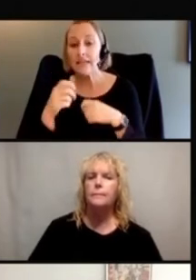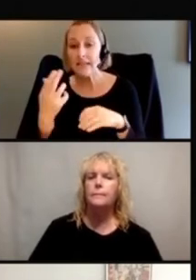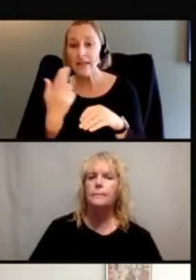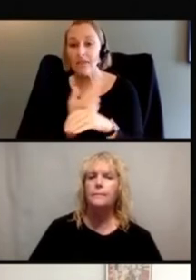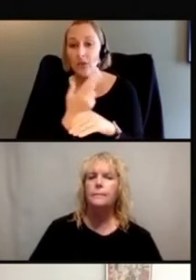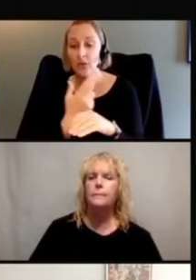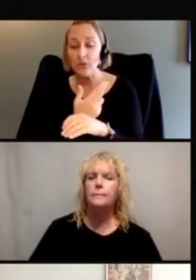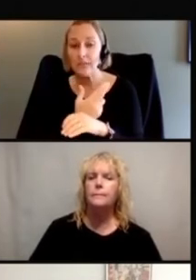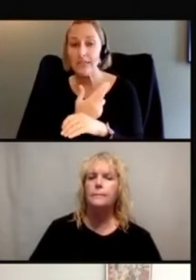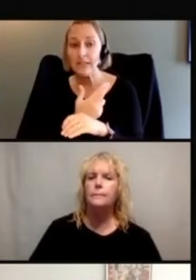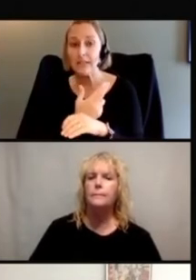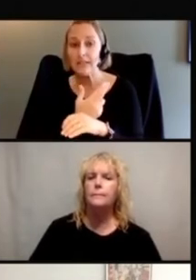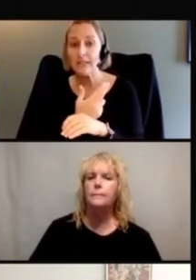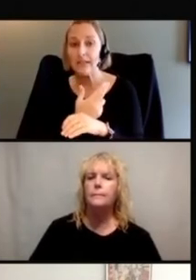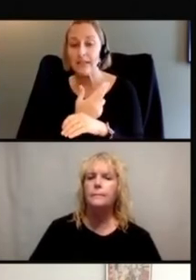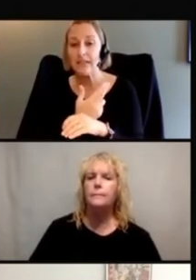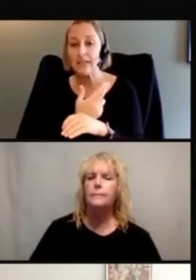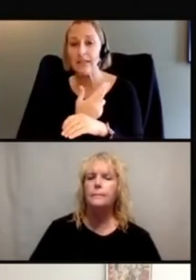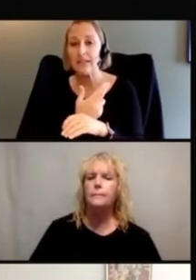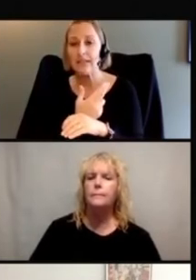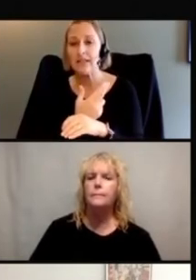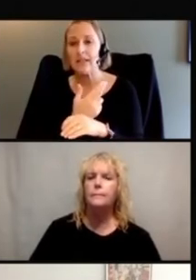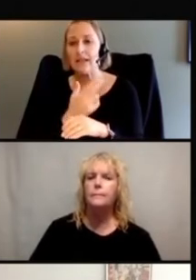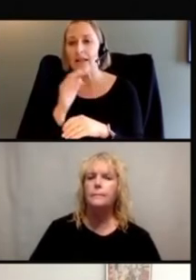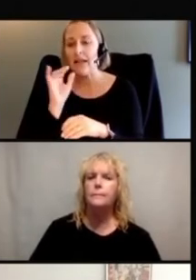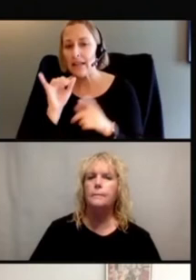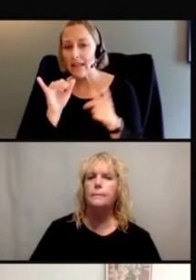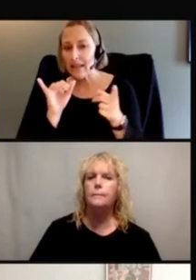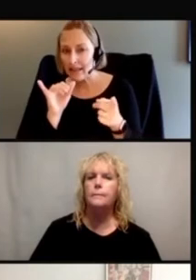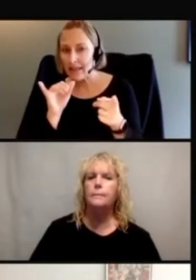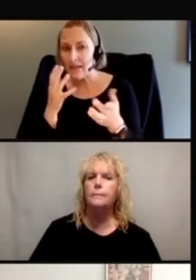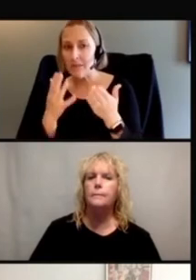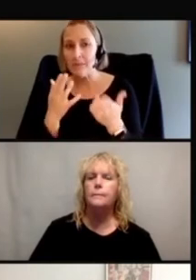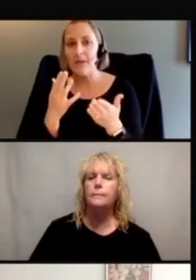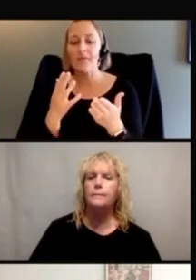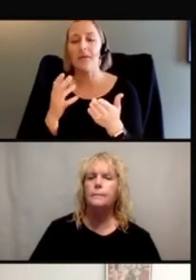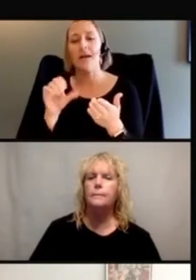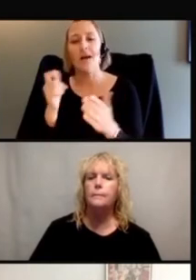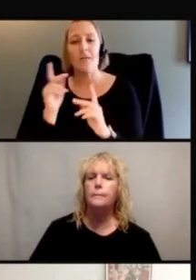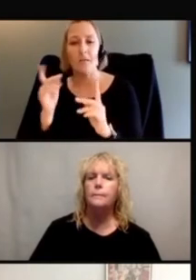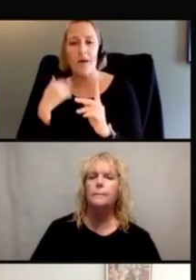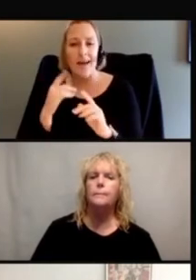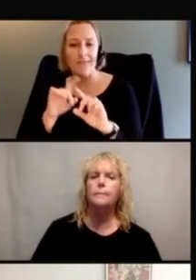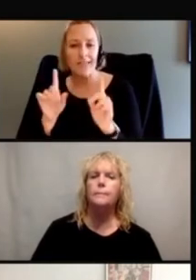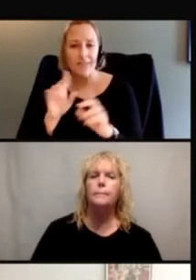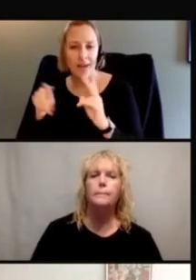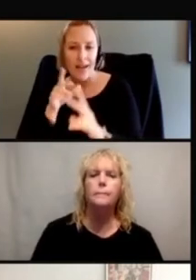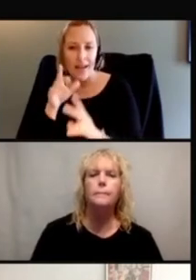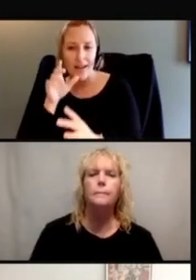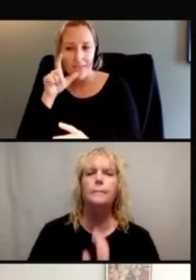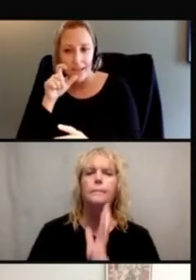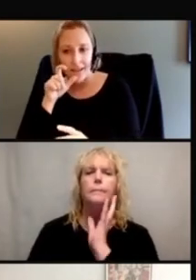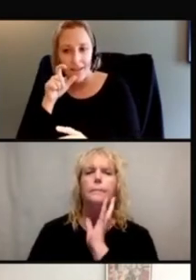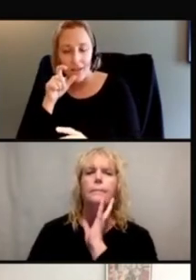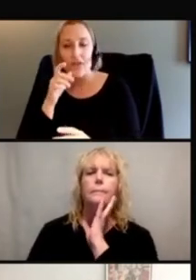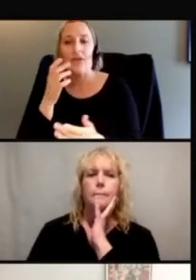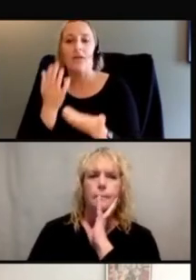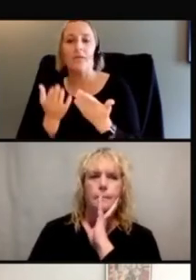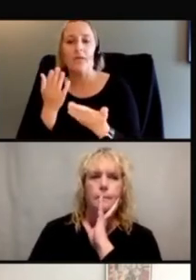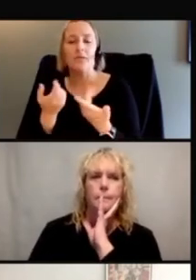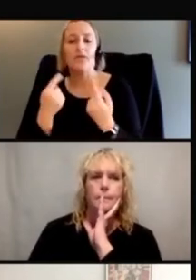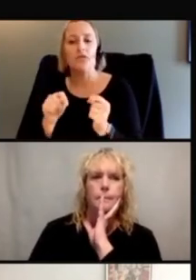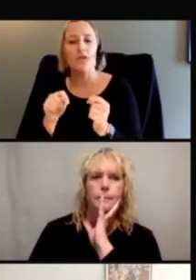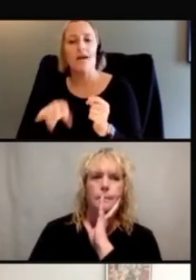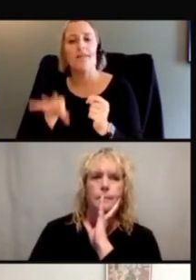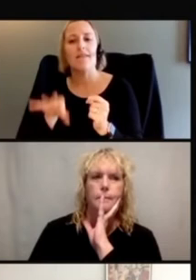that might look slightly different than the inhaler that people use, finding somebody who uses the right